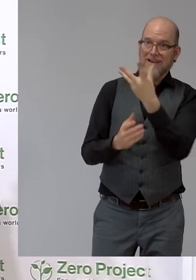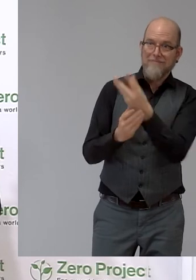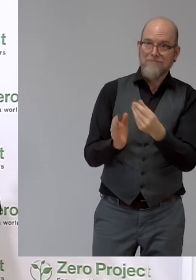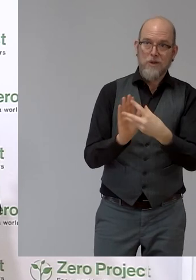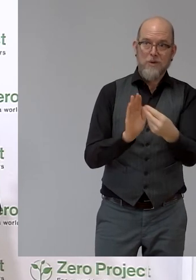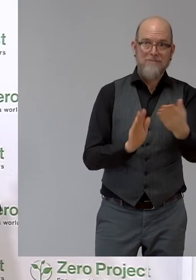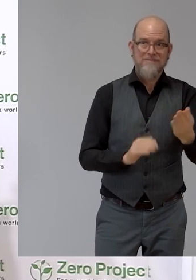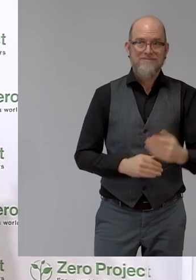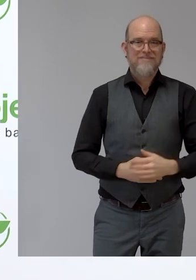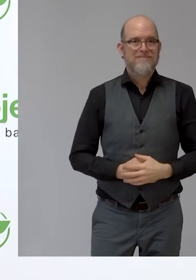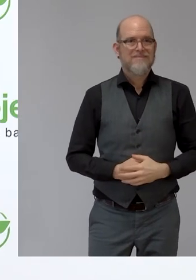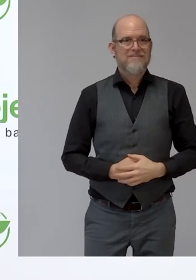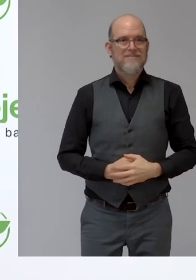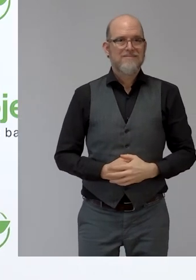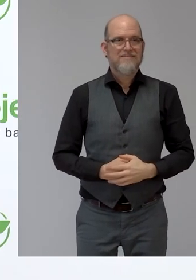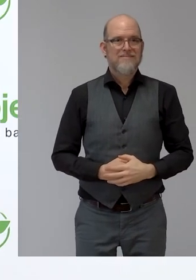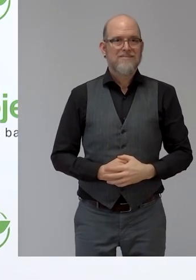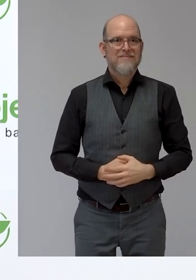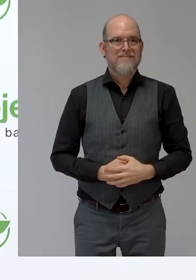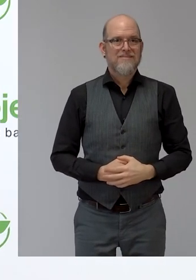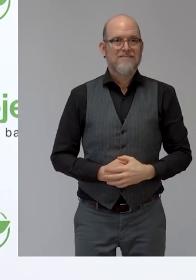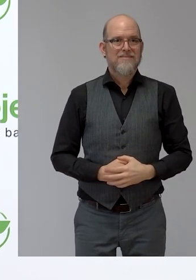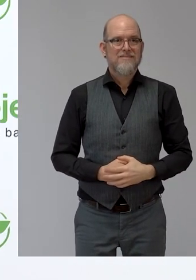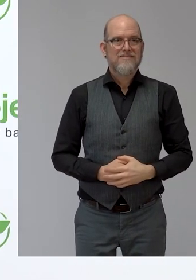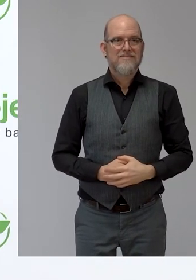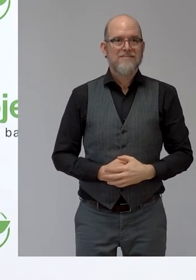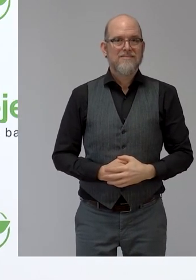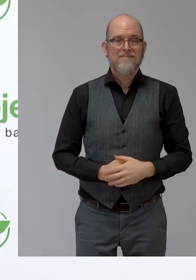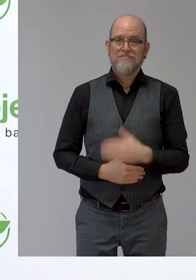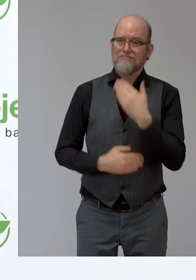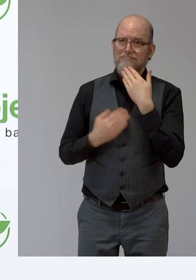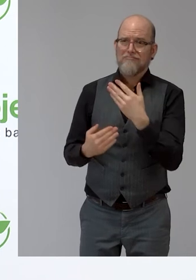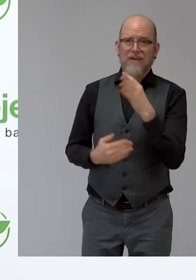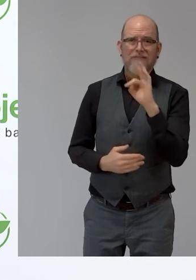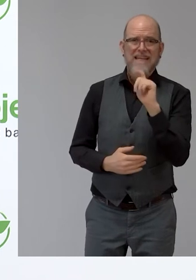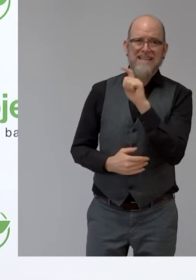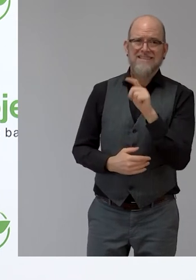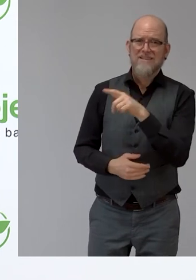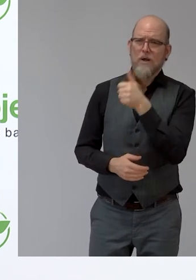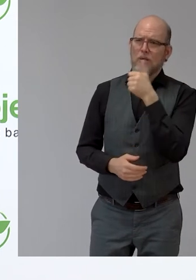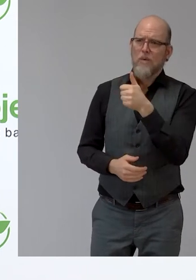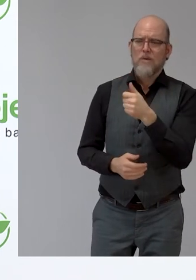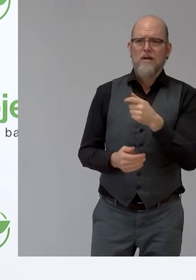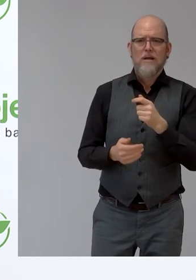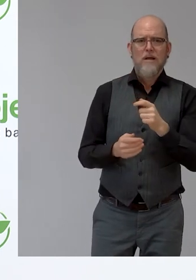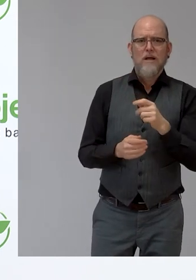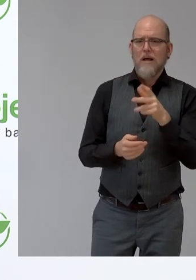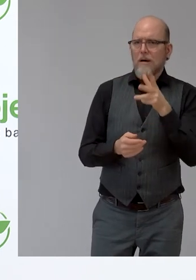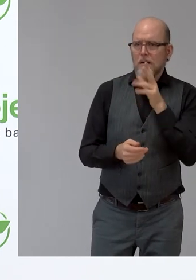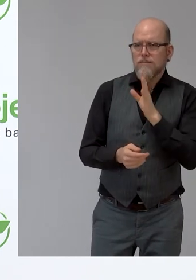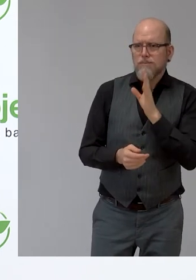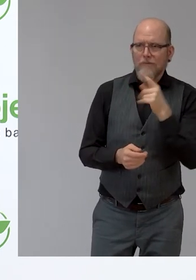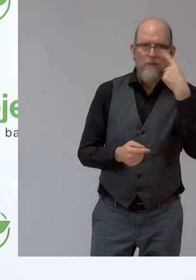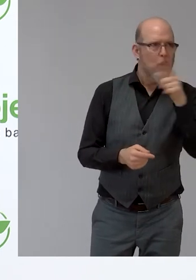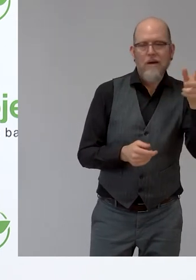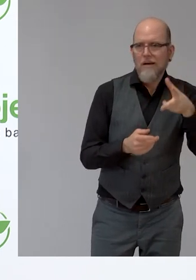Thank you. Thank you again, Fritz, for this quite excellent audio description. We are now finishing.